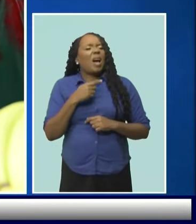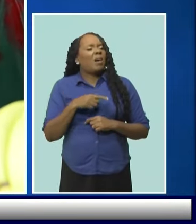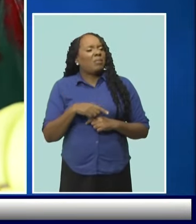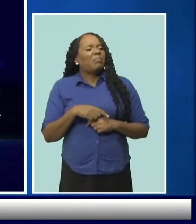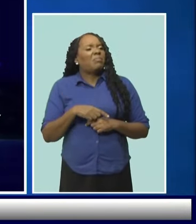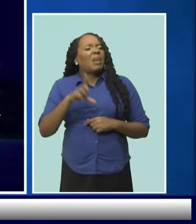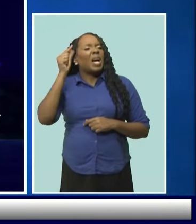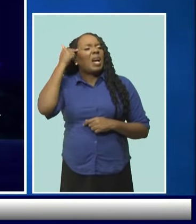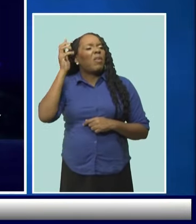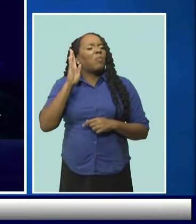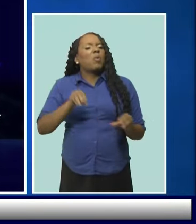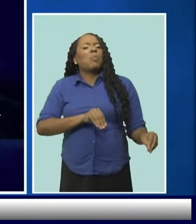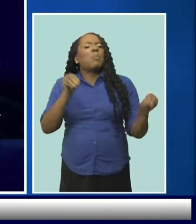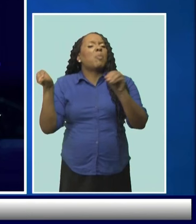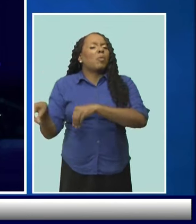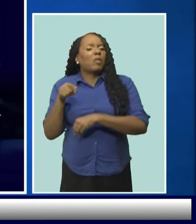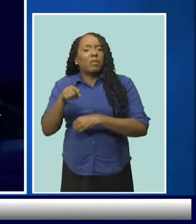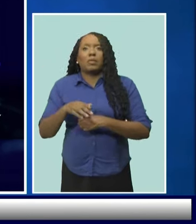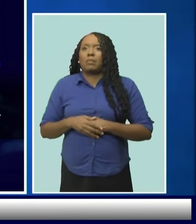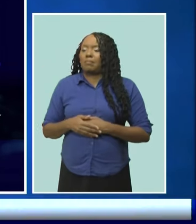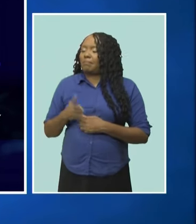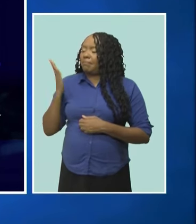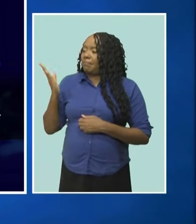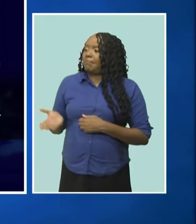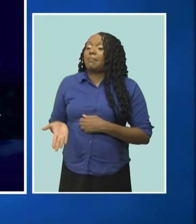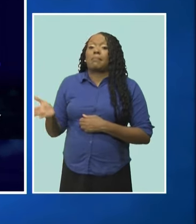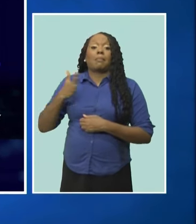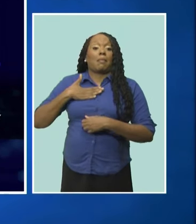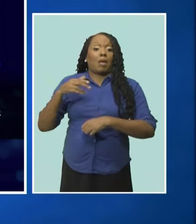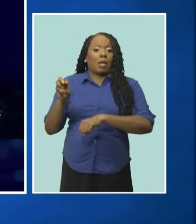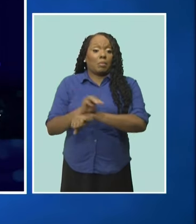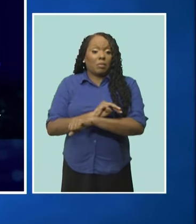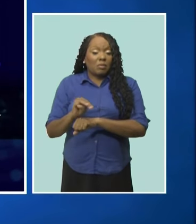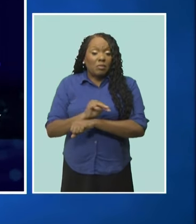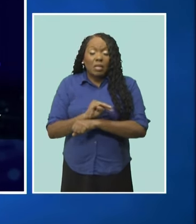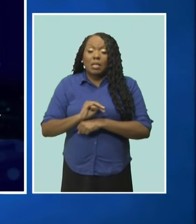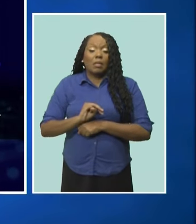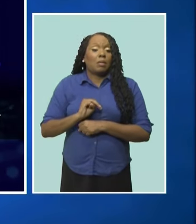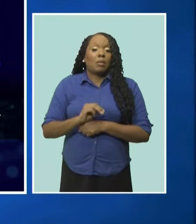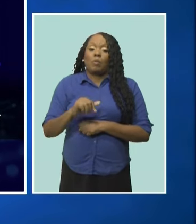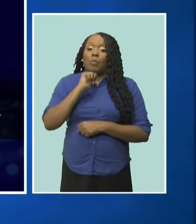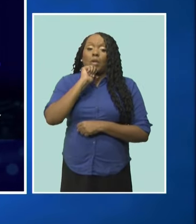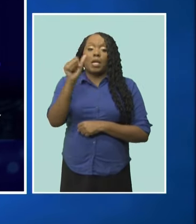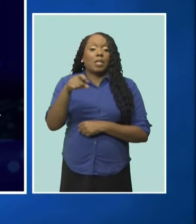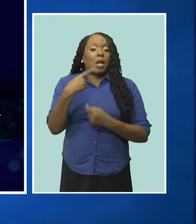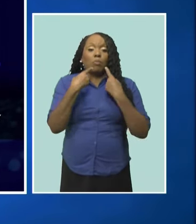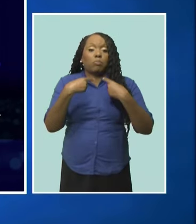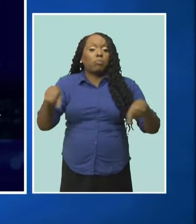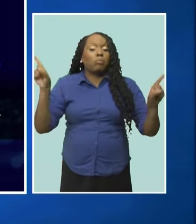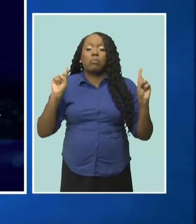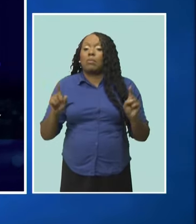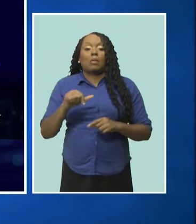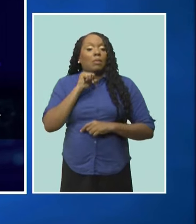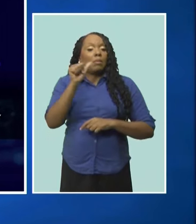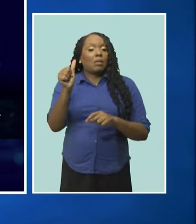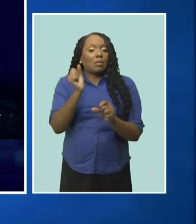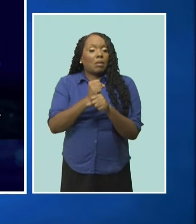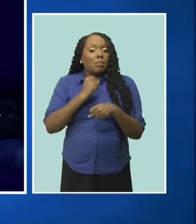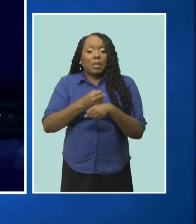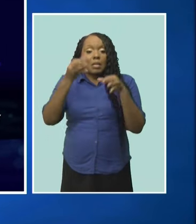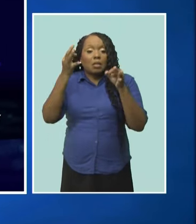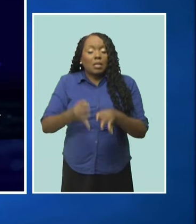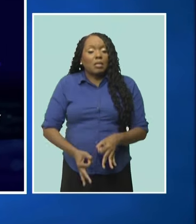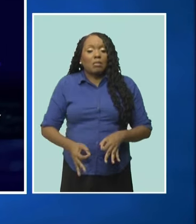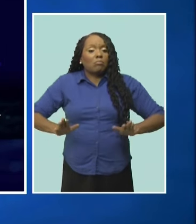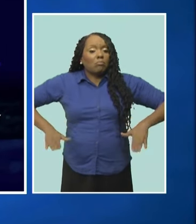Market. I want to say, Sandra Carda, my ministry certainly not being a minister. I've made any decision to move any vendors